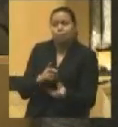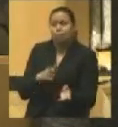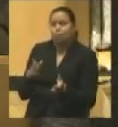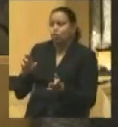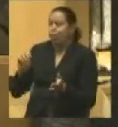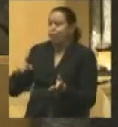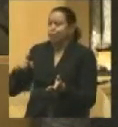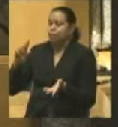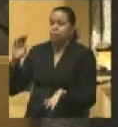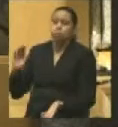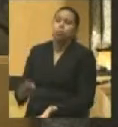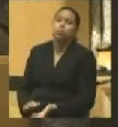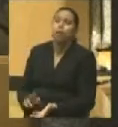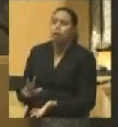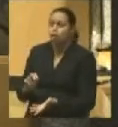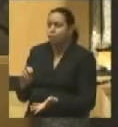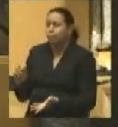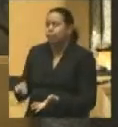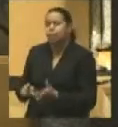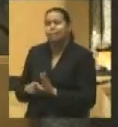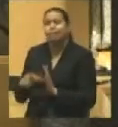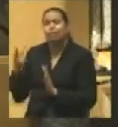And, the Republicans, though, fell by double.